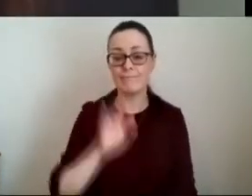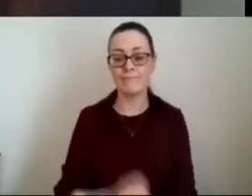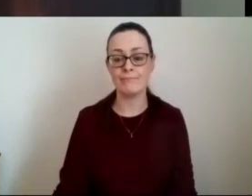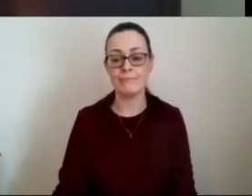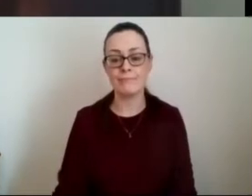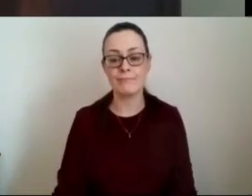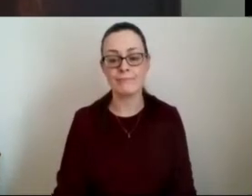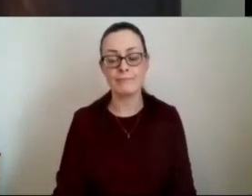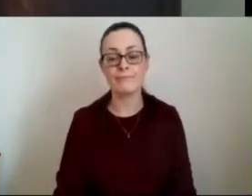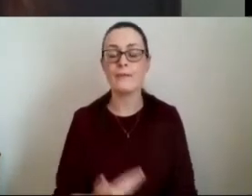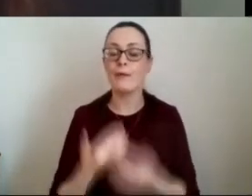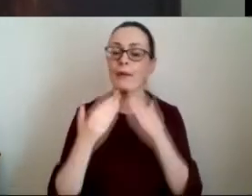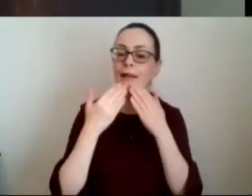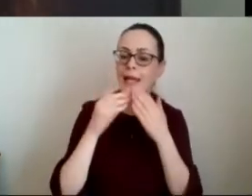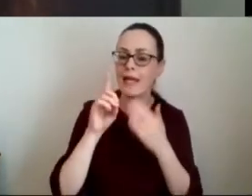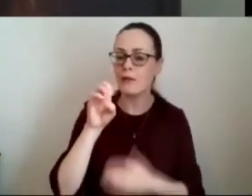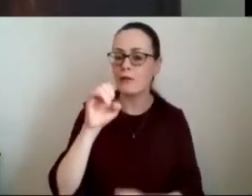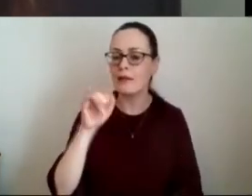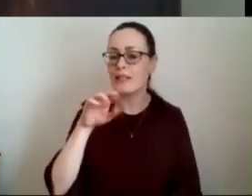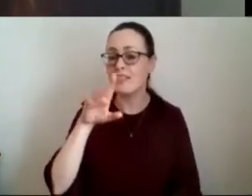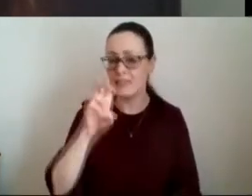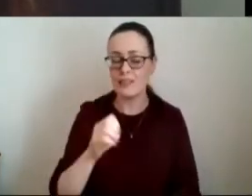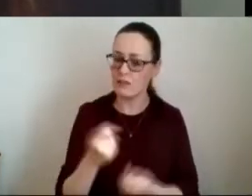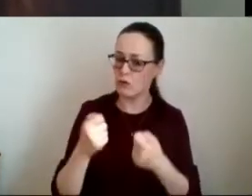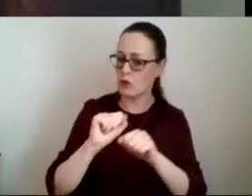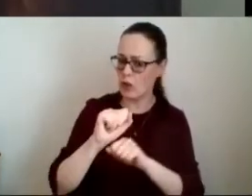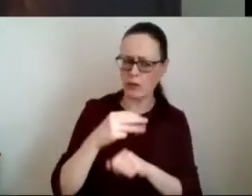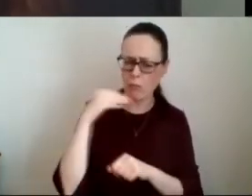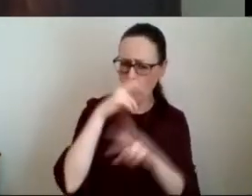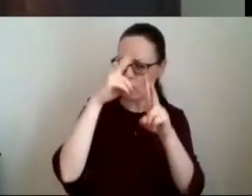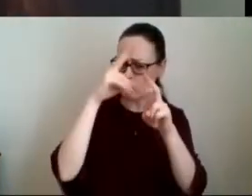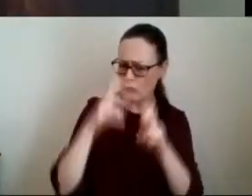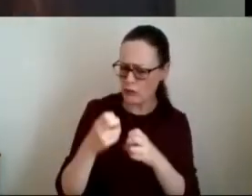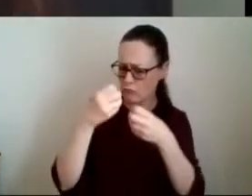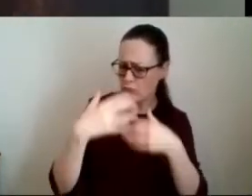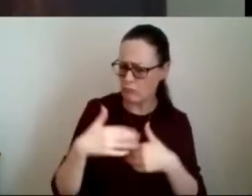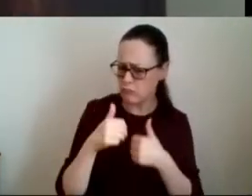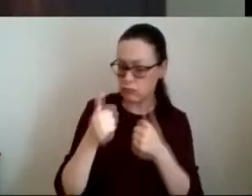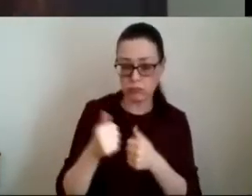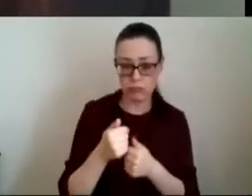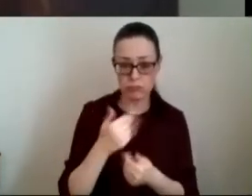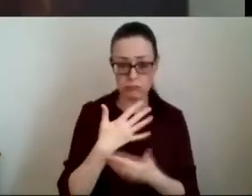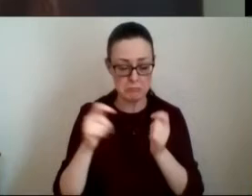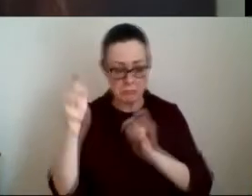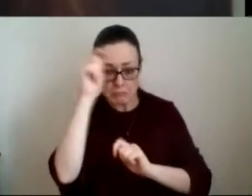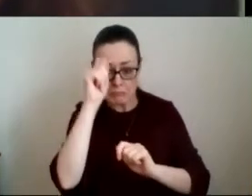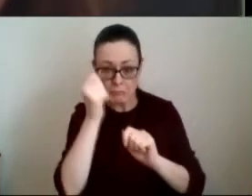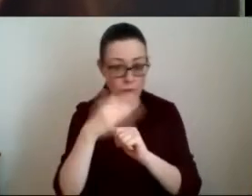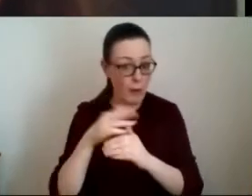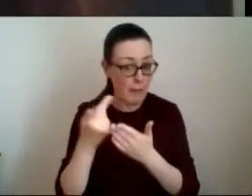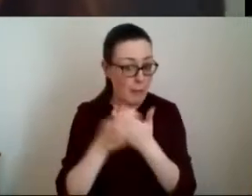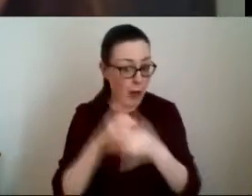thank you deirdre for sharing your very important research findings um plenty of food for thought there for policy makers hopefully